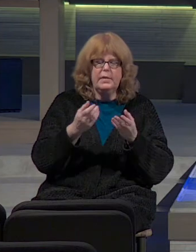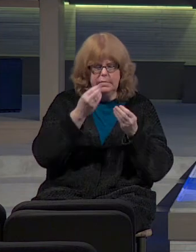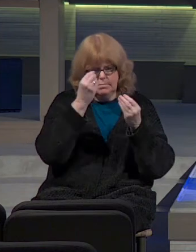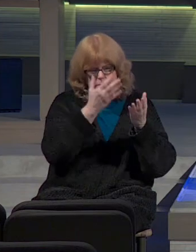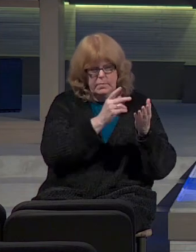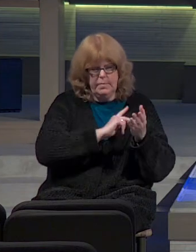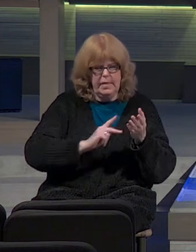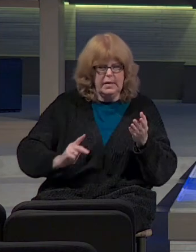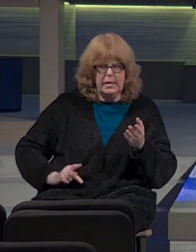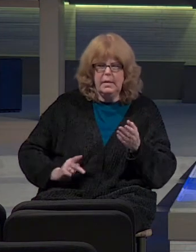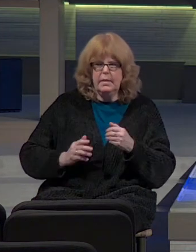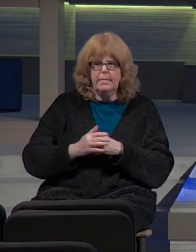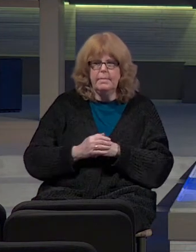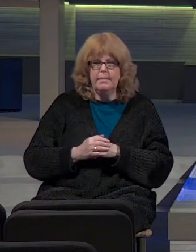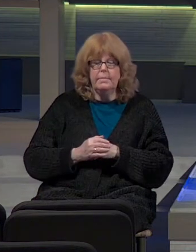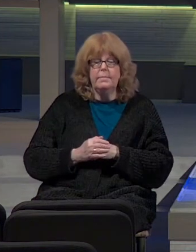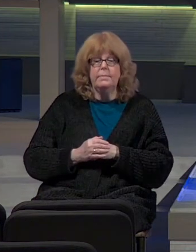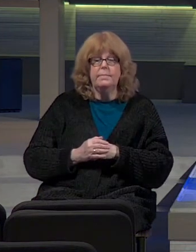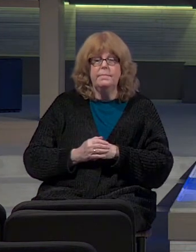to the king.